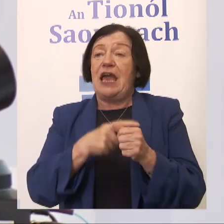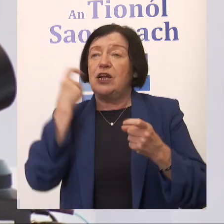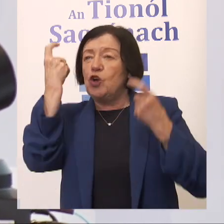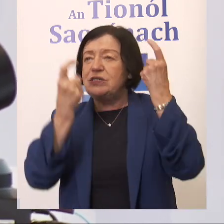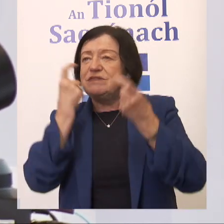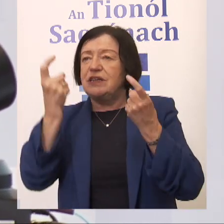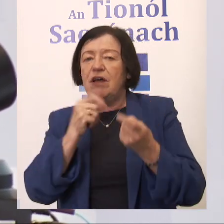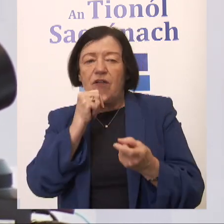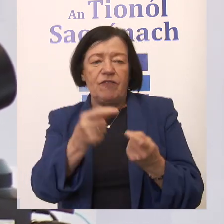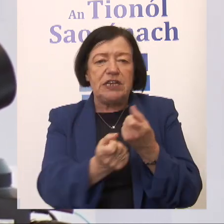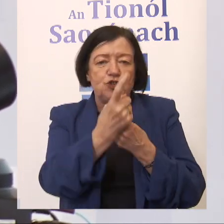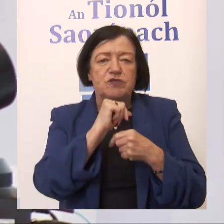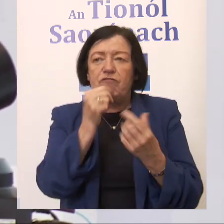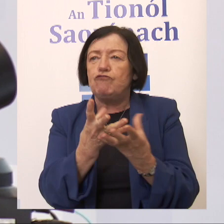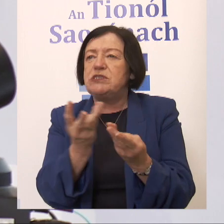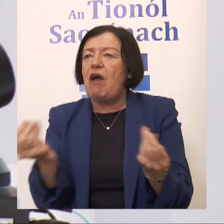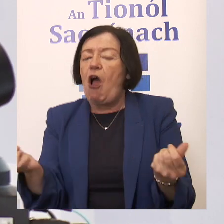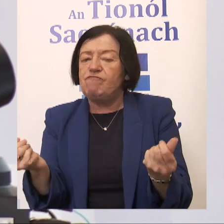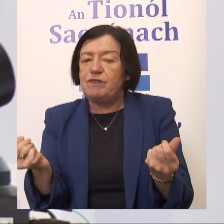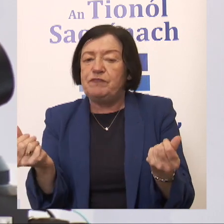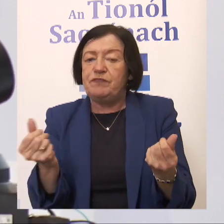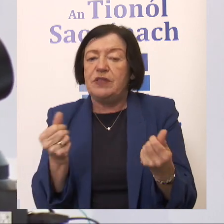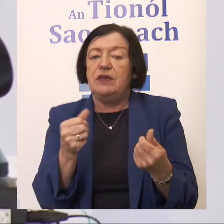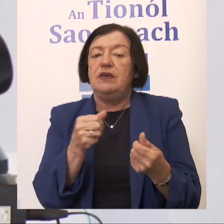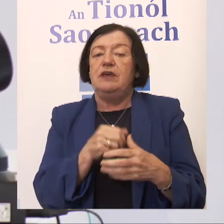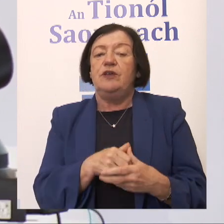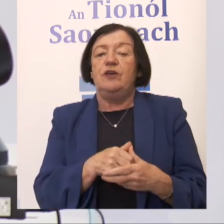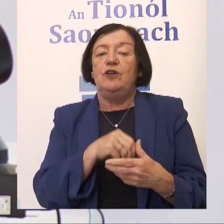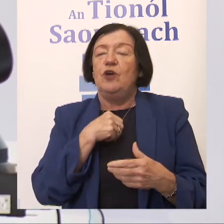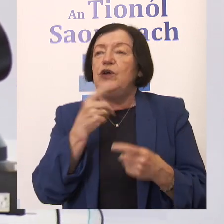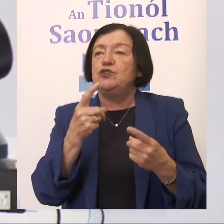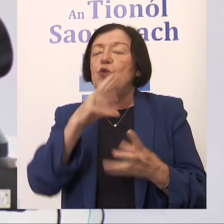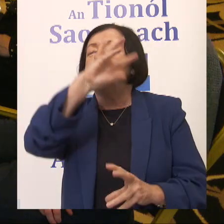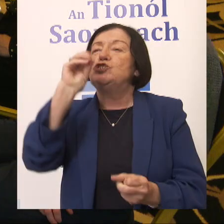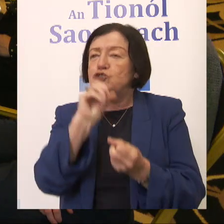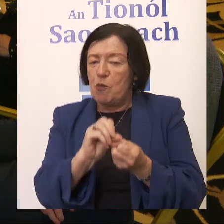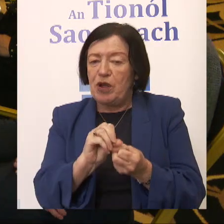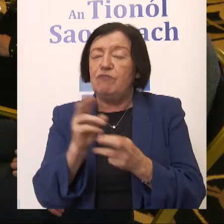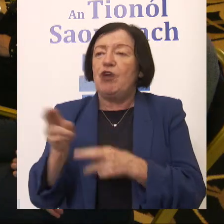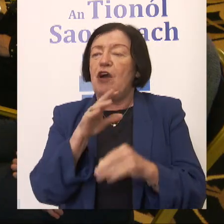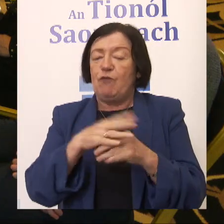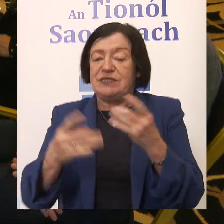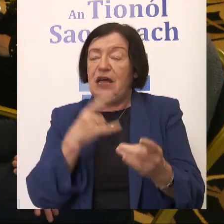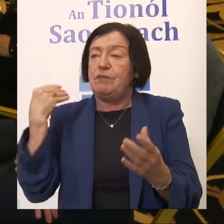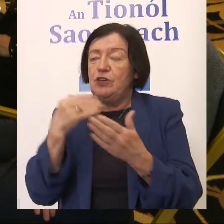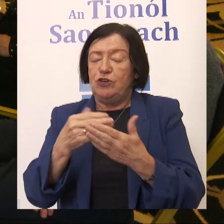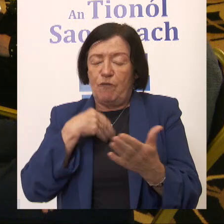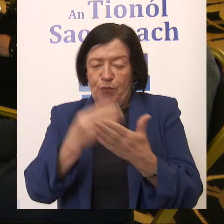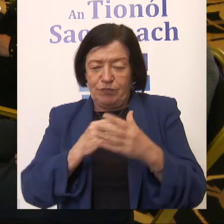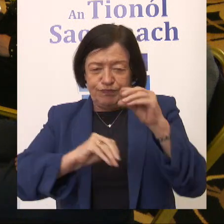any unresolved issues that have cropped up in the intervening period. We'll just do a summary, a recap of the journey, again, to frame